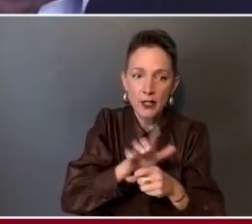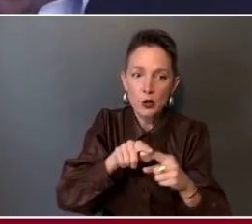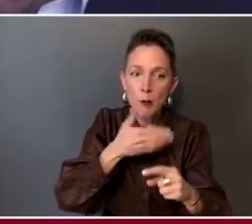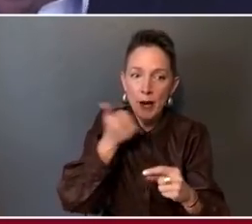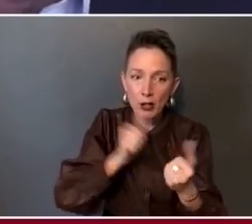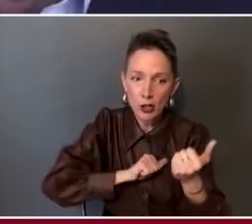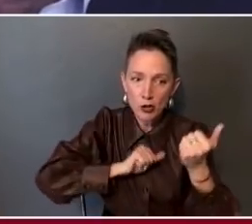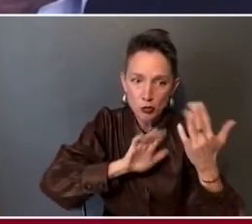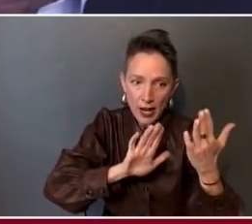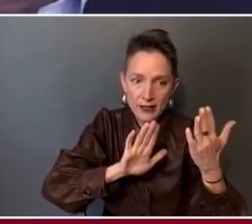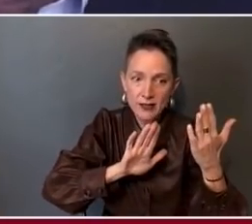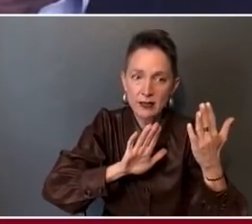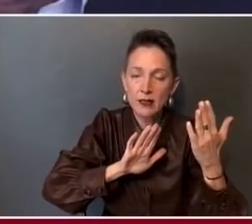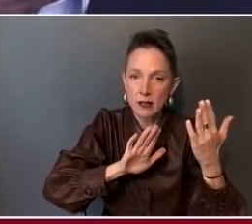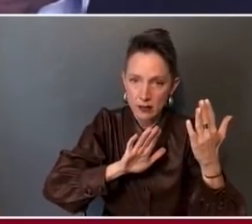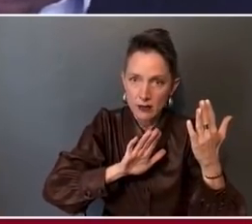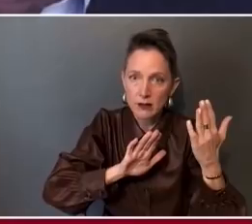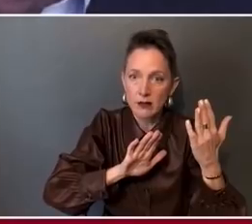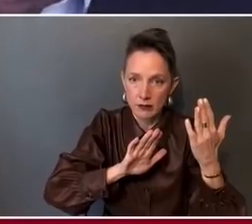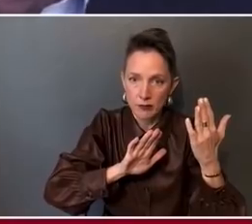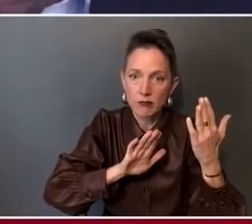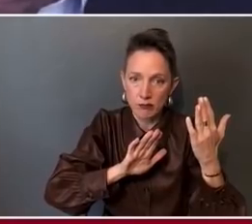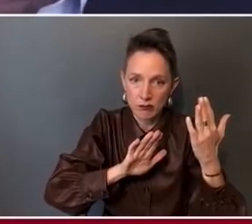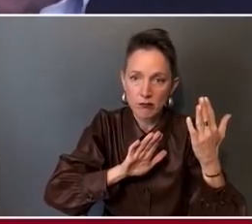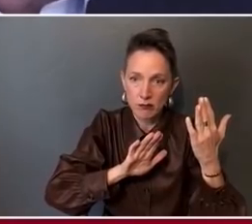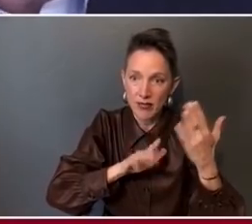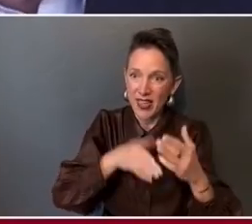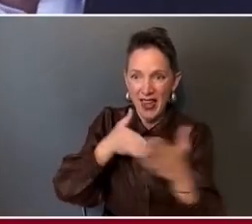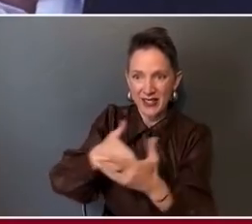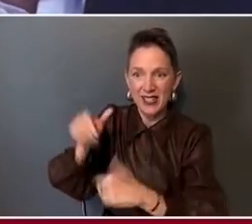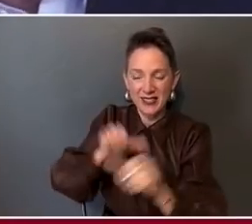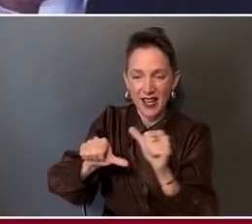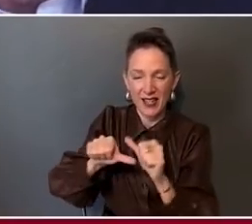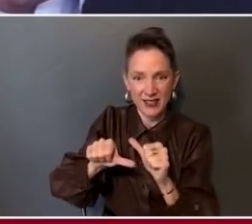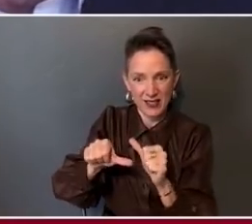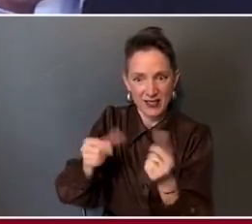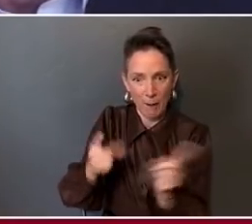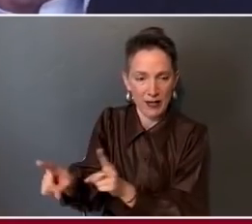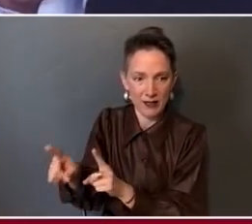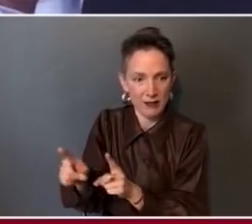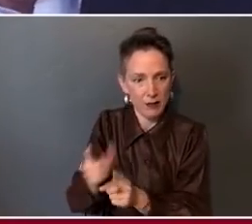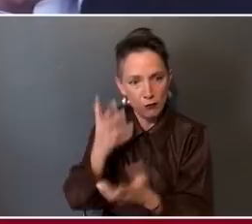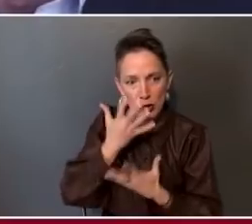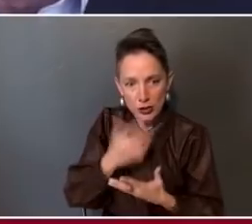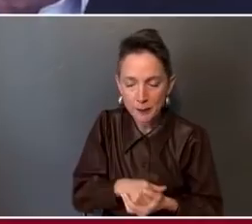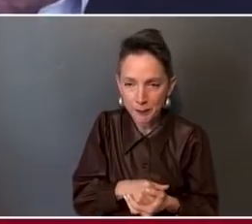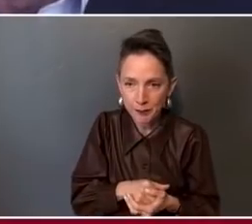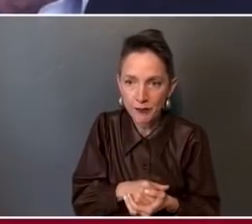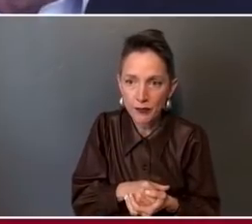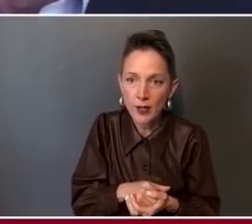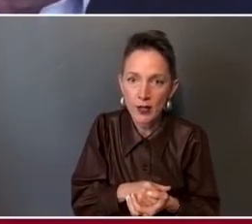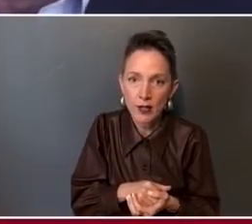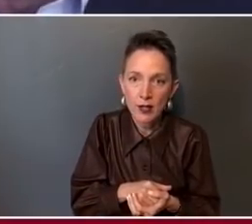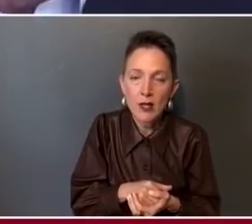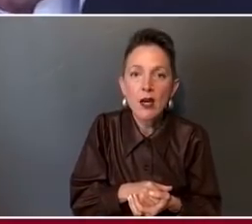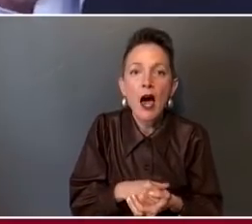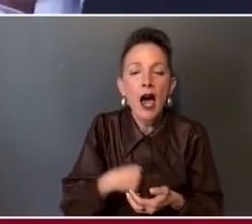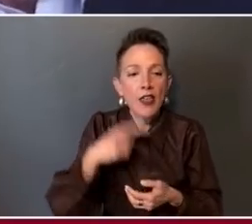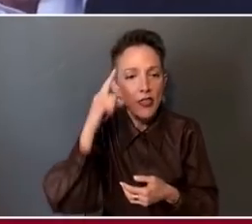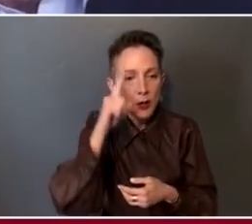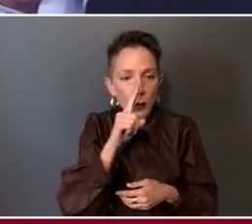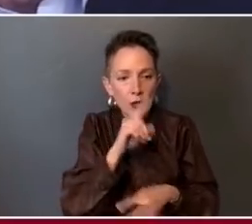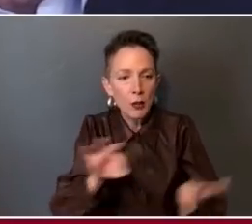the anti-science bent that we're now unfortunately experiencing. Well, I think this makes it a really important